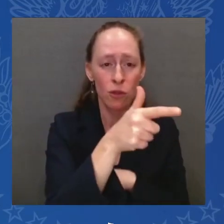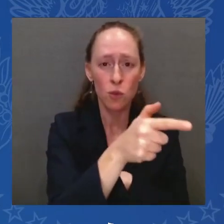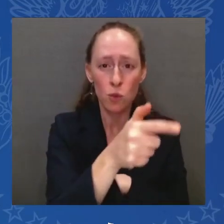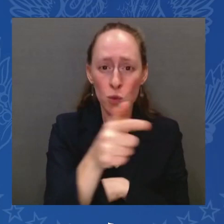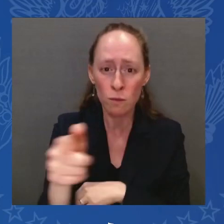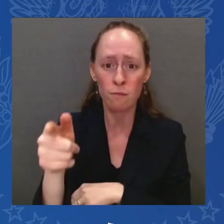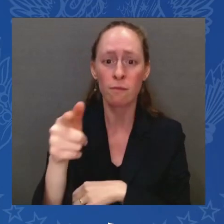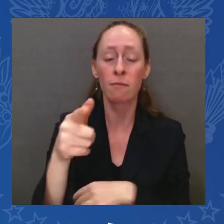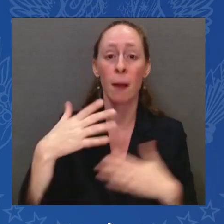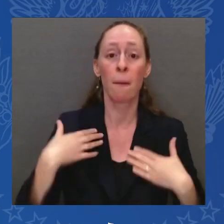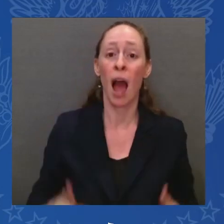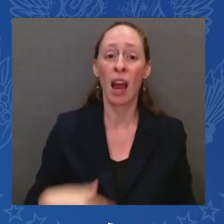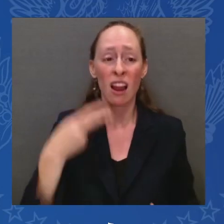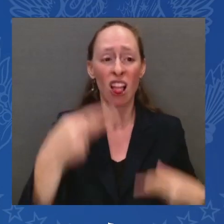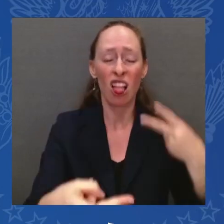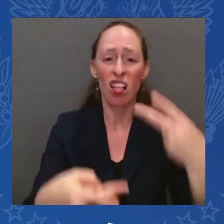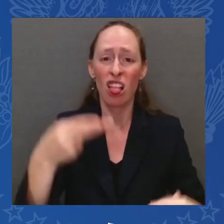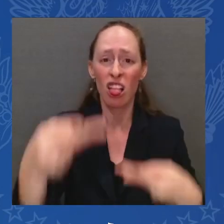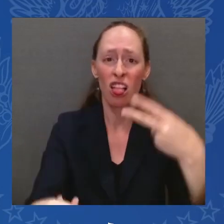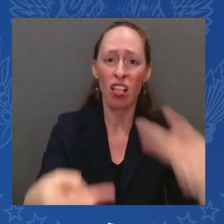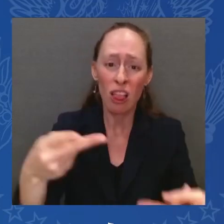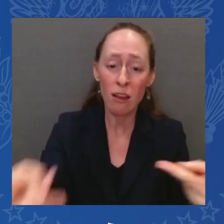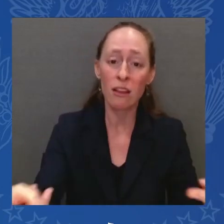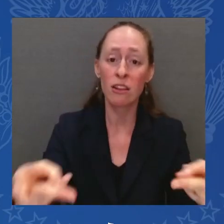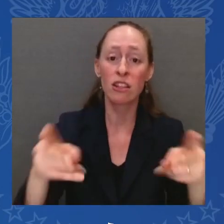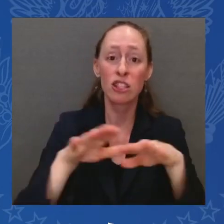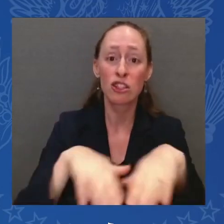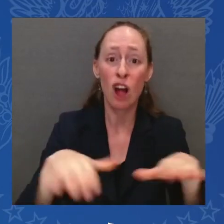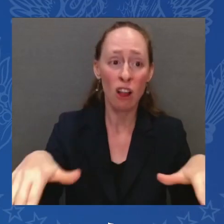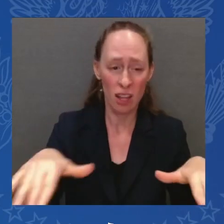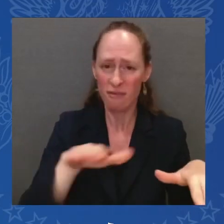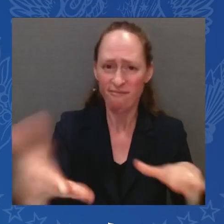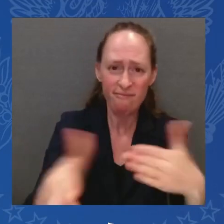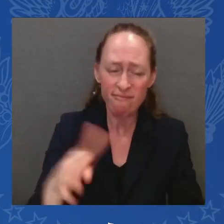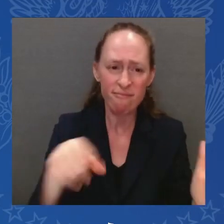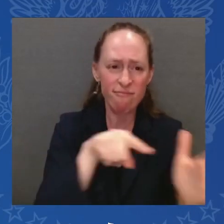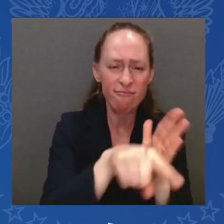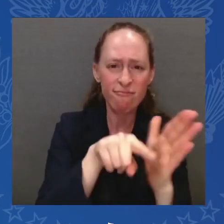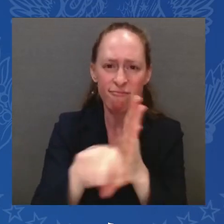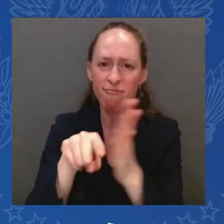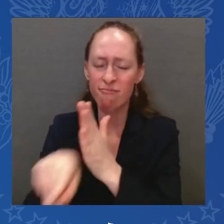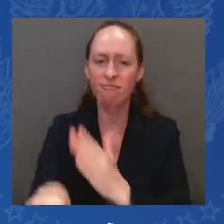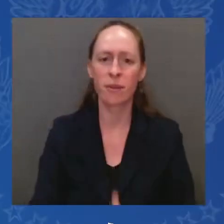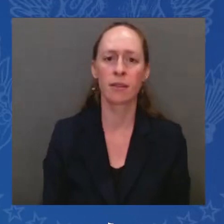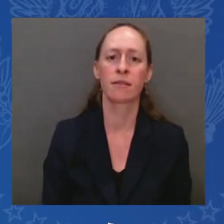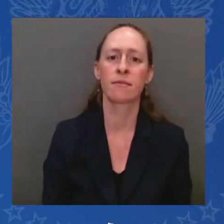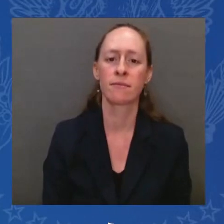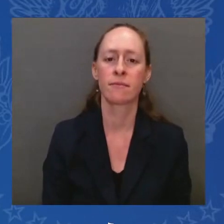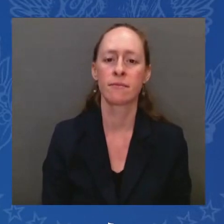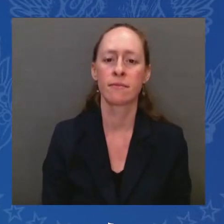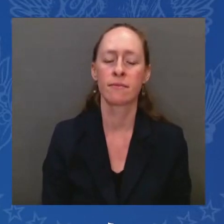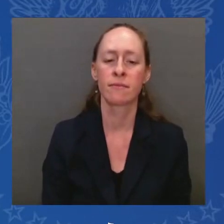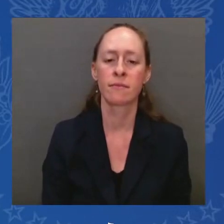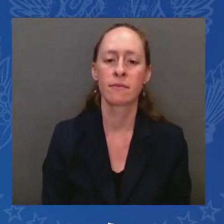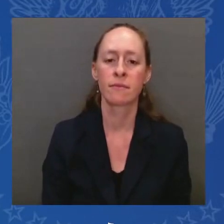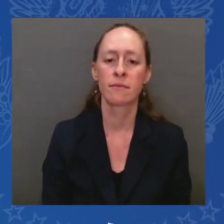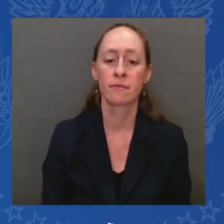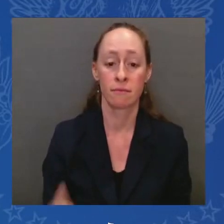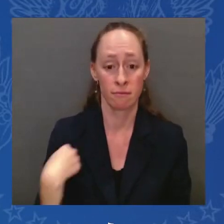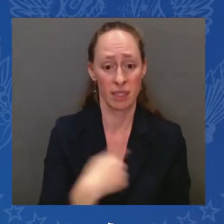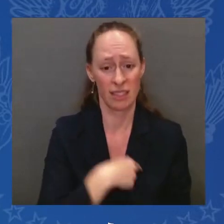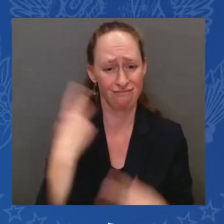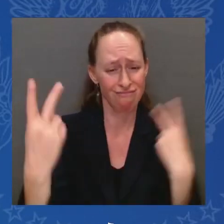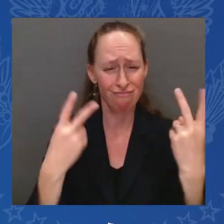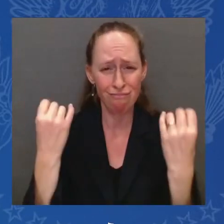And all the while, we see videos of these terrorists cheering on these atrocities. The toll